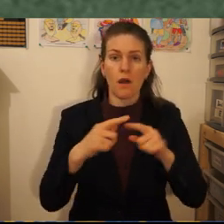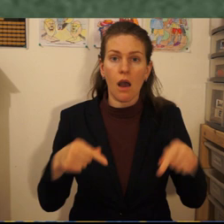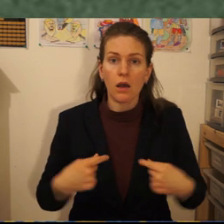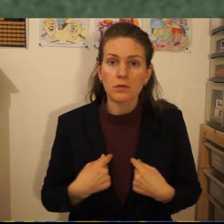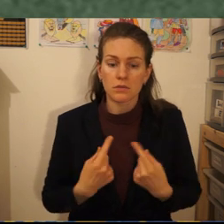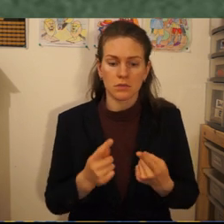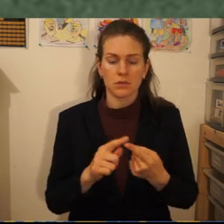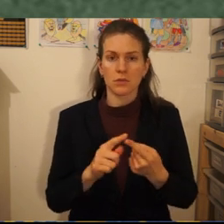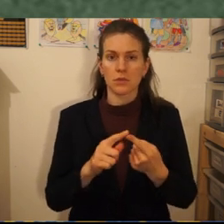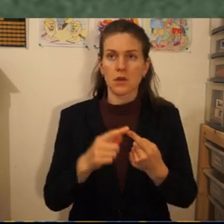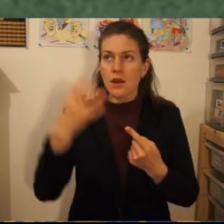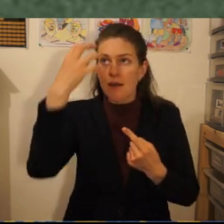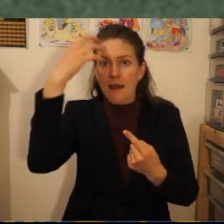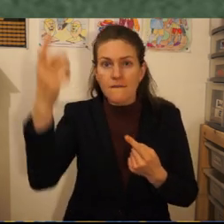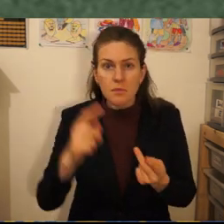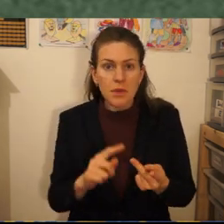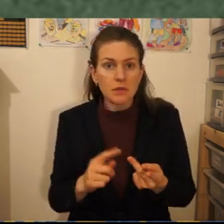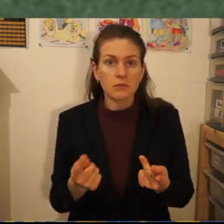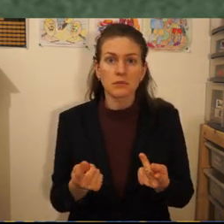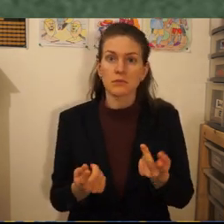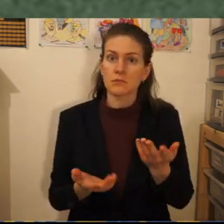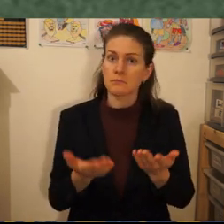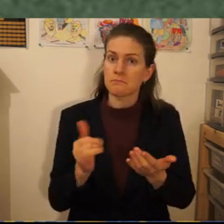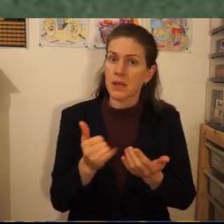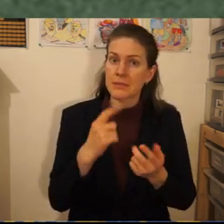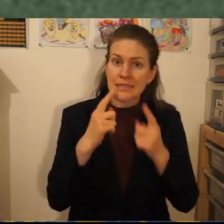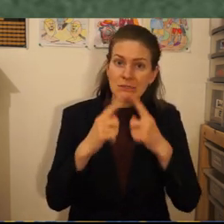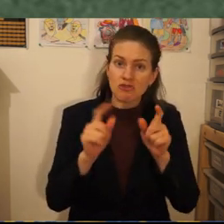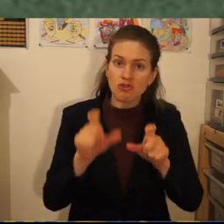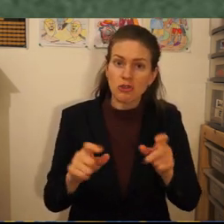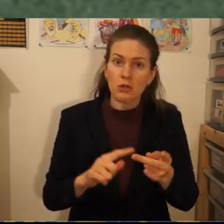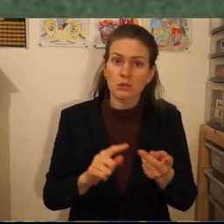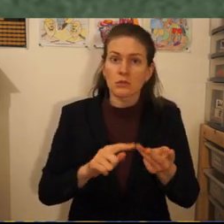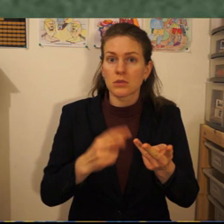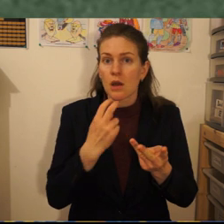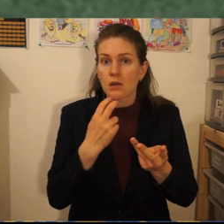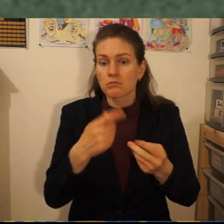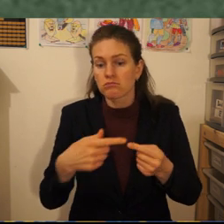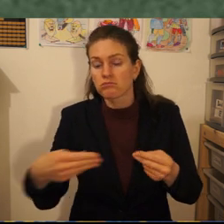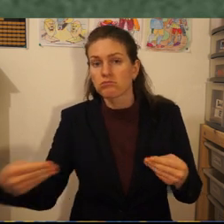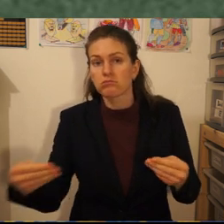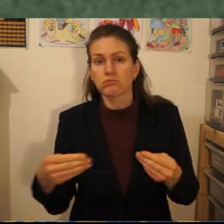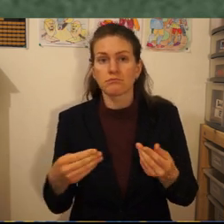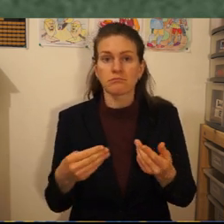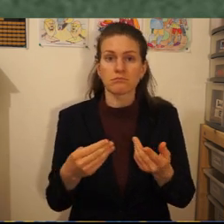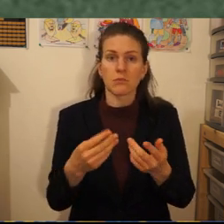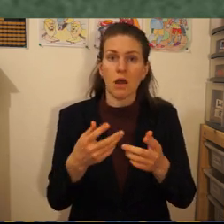we might think of the government or maybe our teachers and so on and so we're honouring those that have